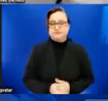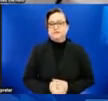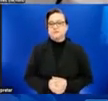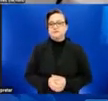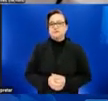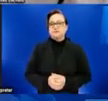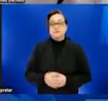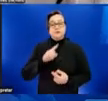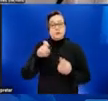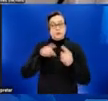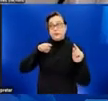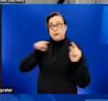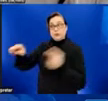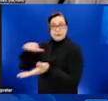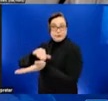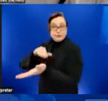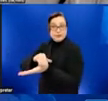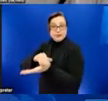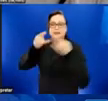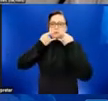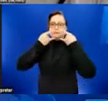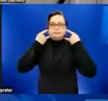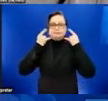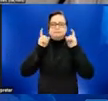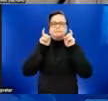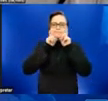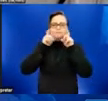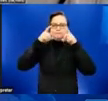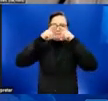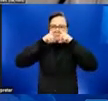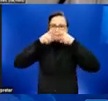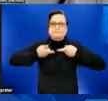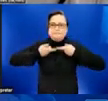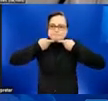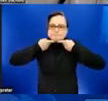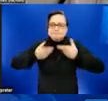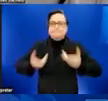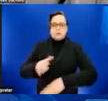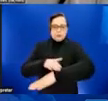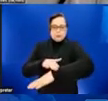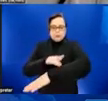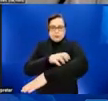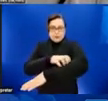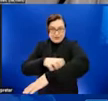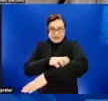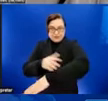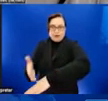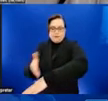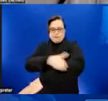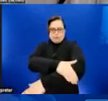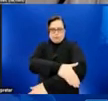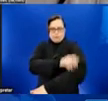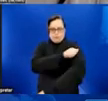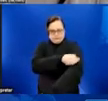should wear a well-fitting mask and cover the rash. It's important not to share items you have touched with others and ask your healthcare